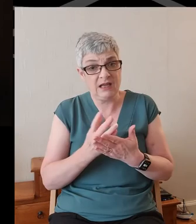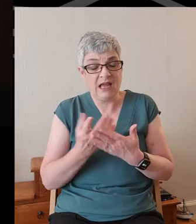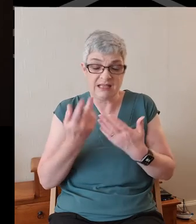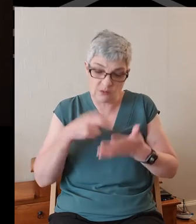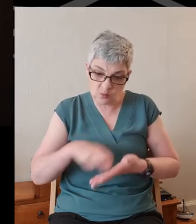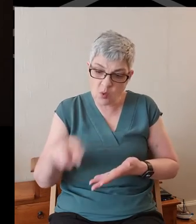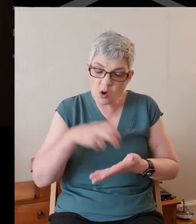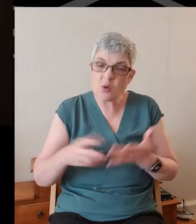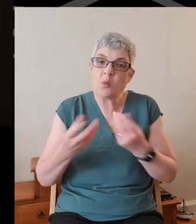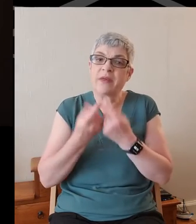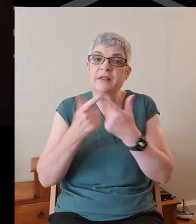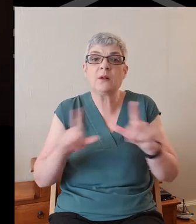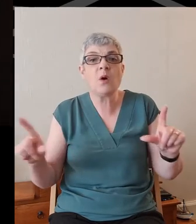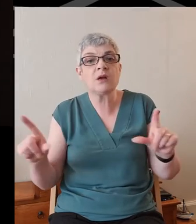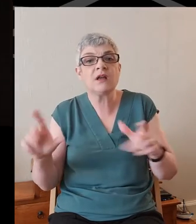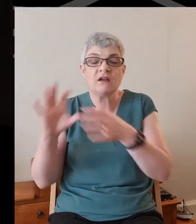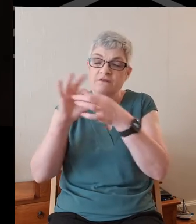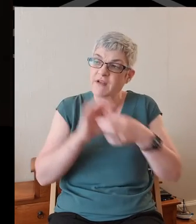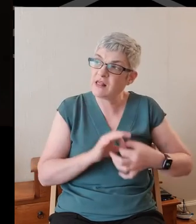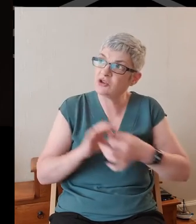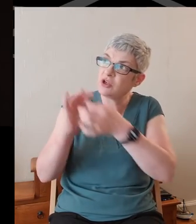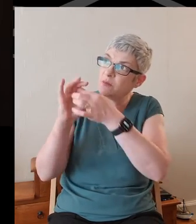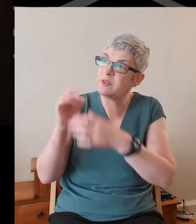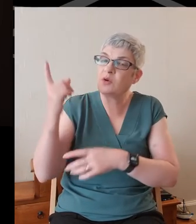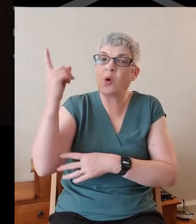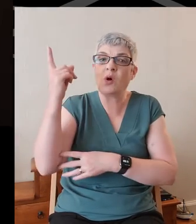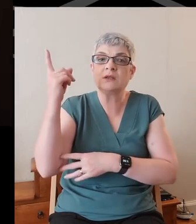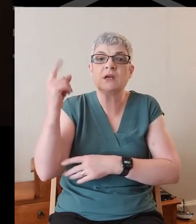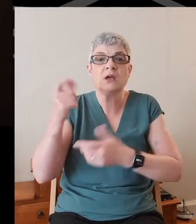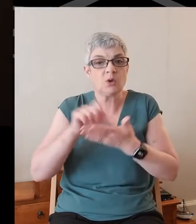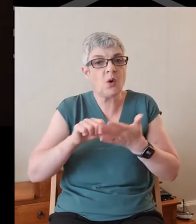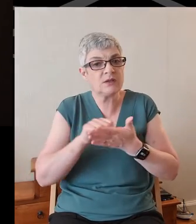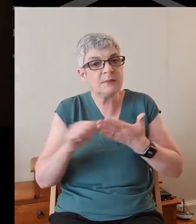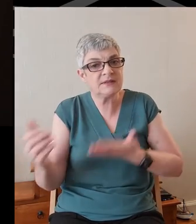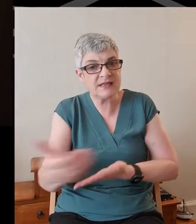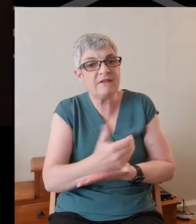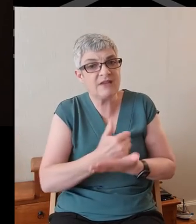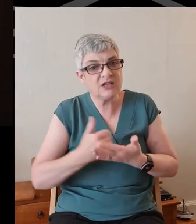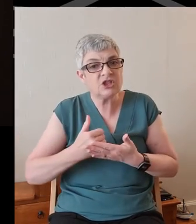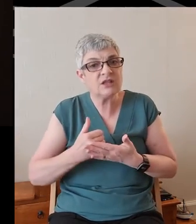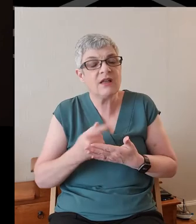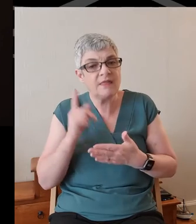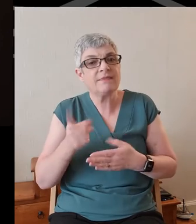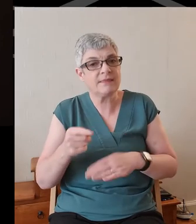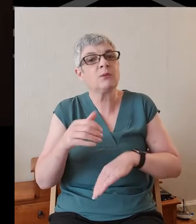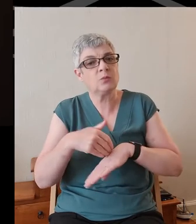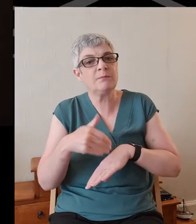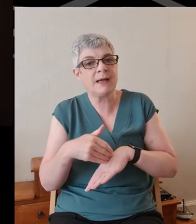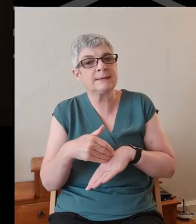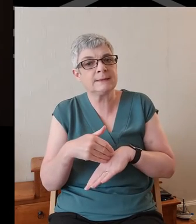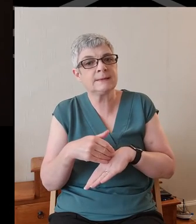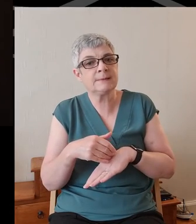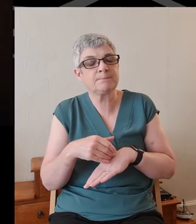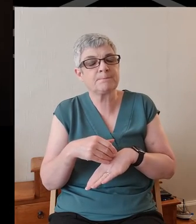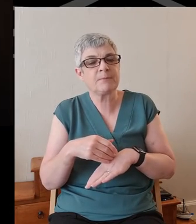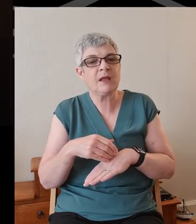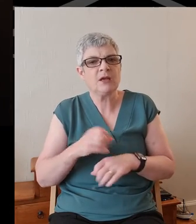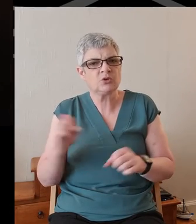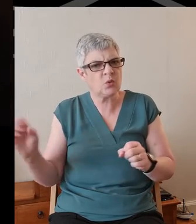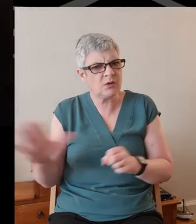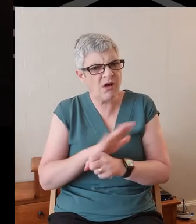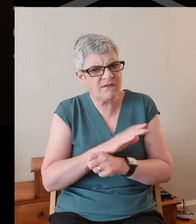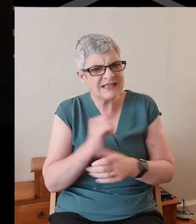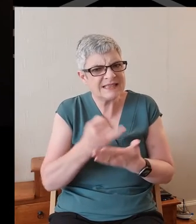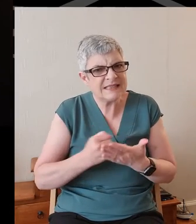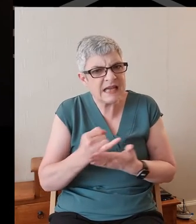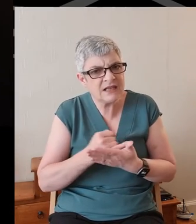the Lord. It's about fellowship with God. It's about gospel salvation that really matters. And so what covers a multitude of